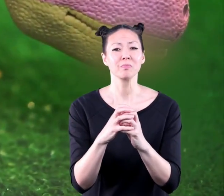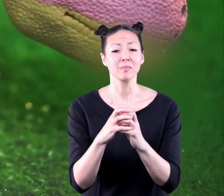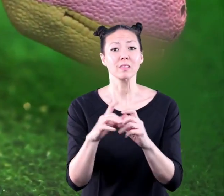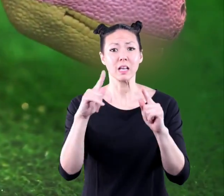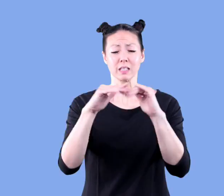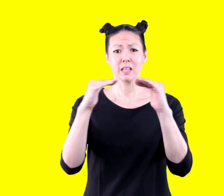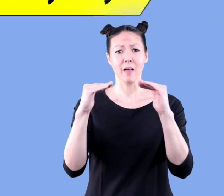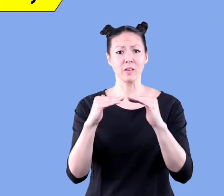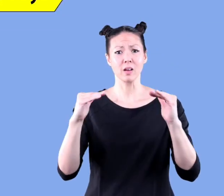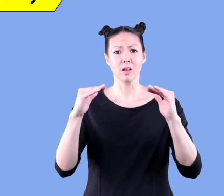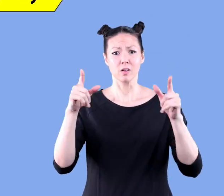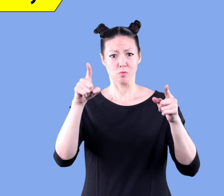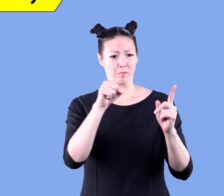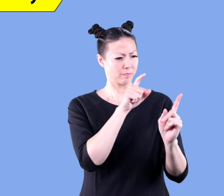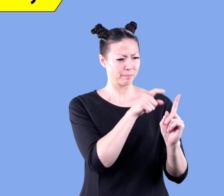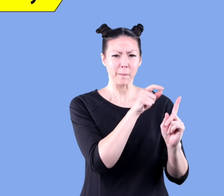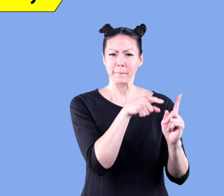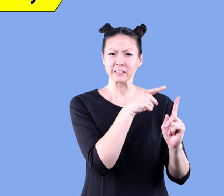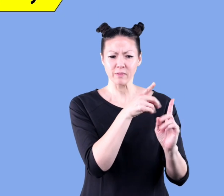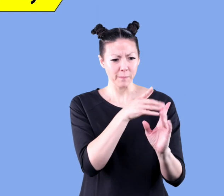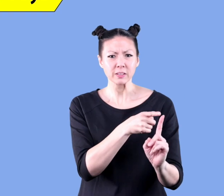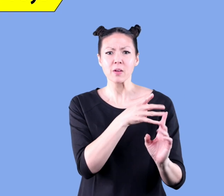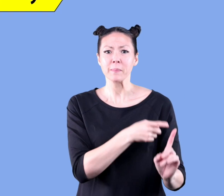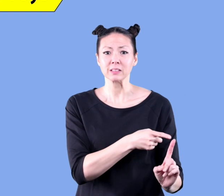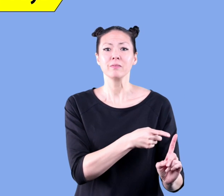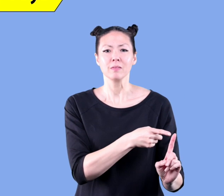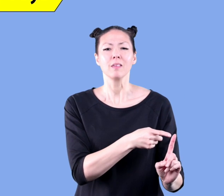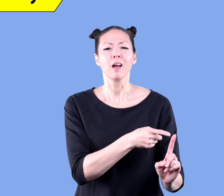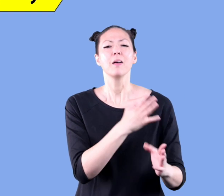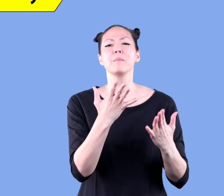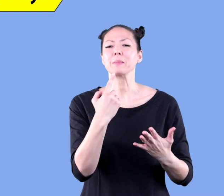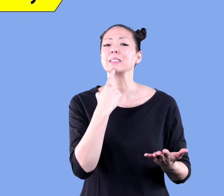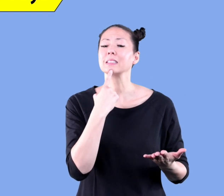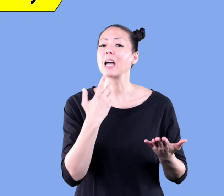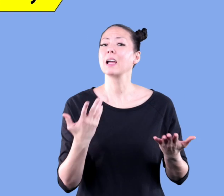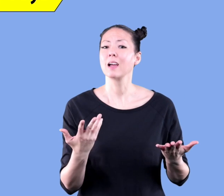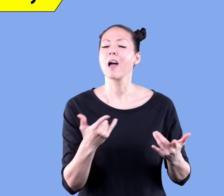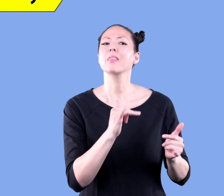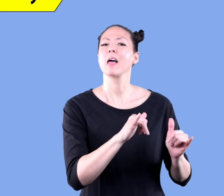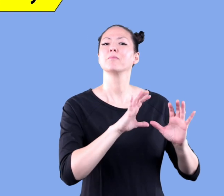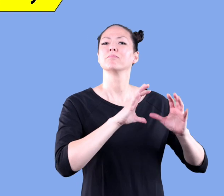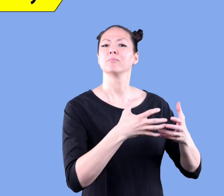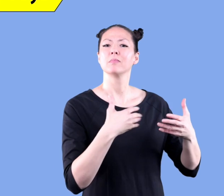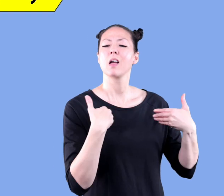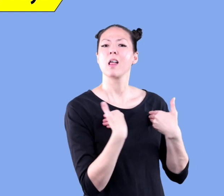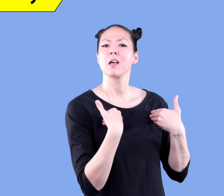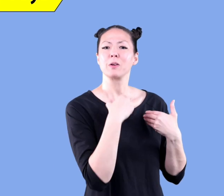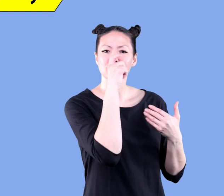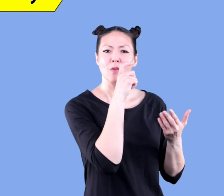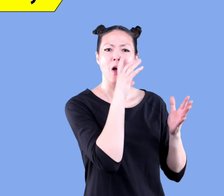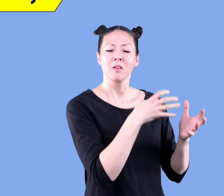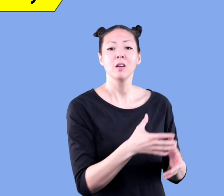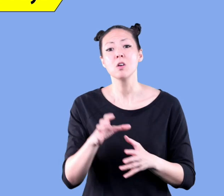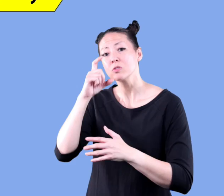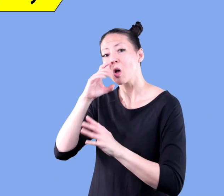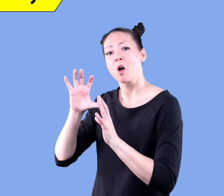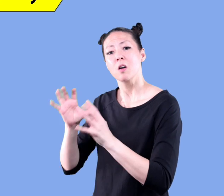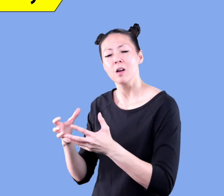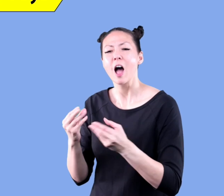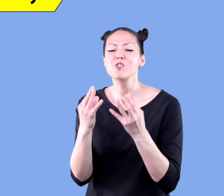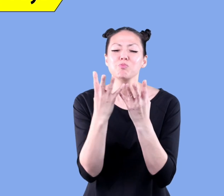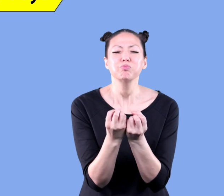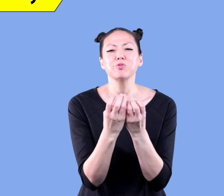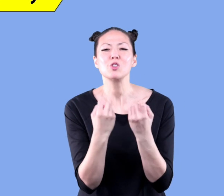the level after that gets even more specific it might just say stuffed animals dolls